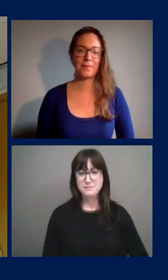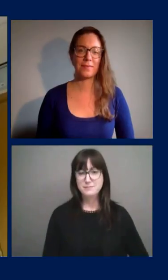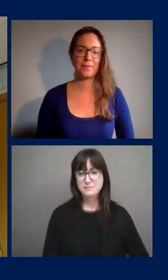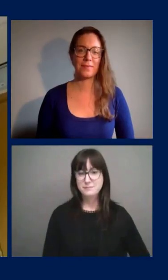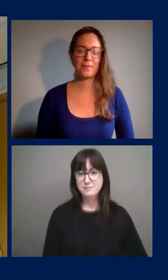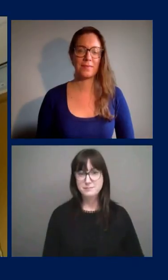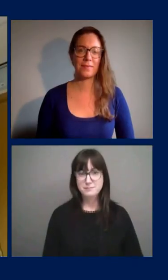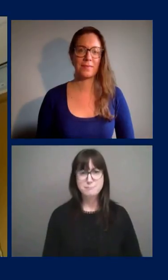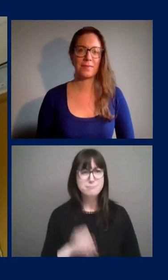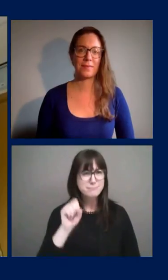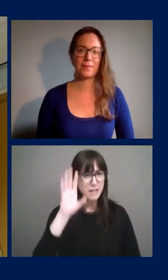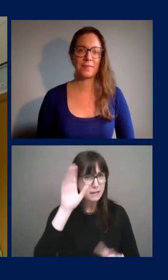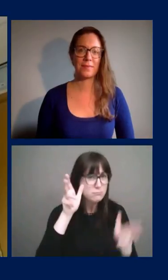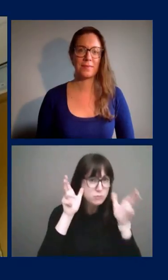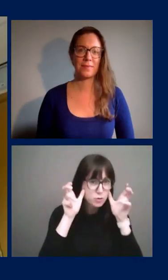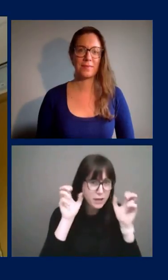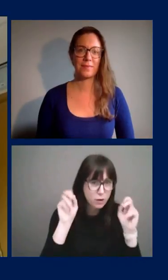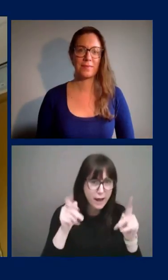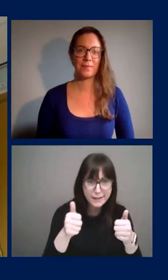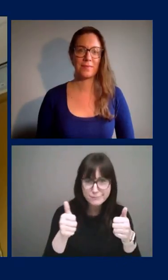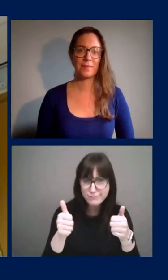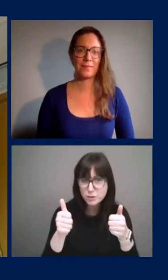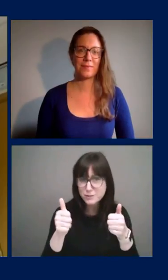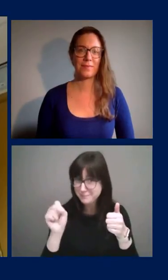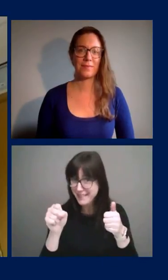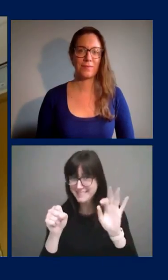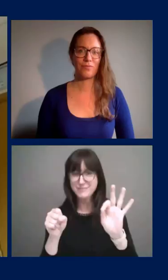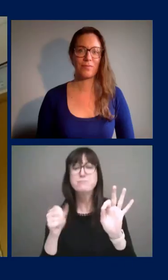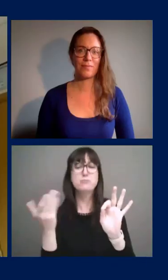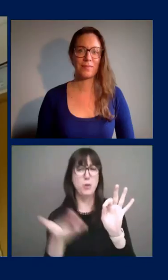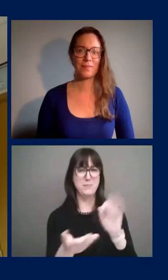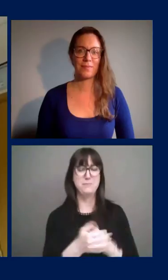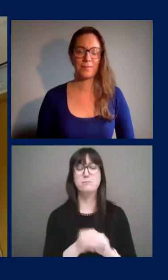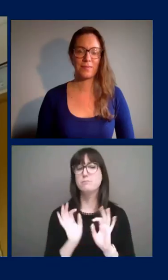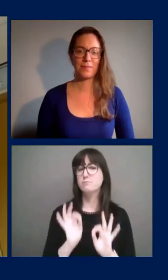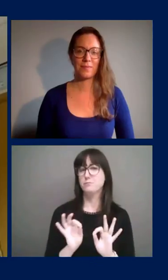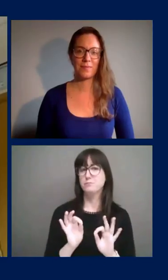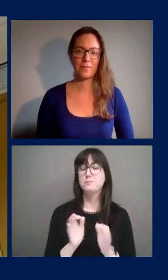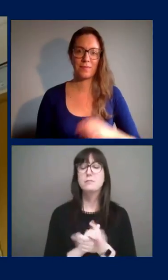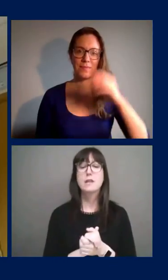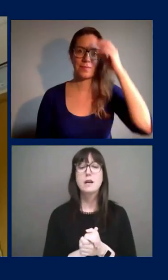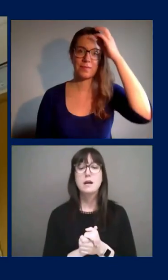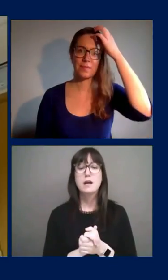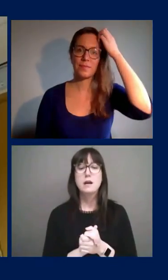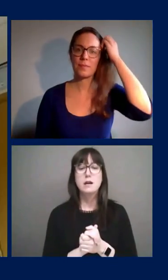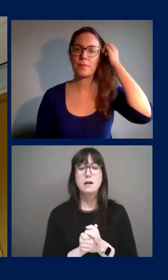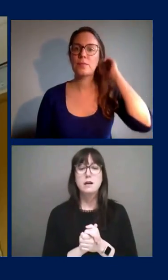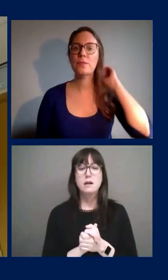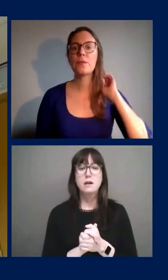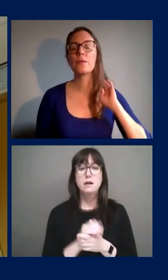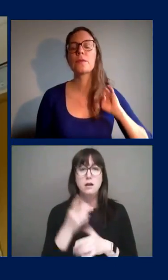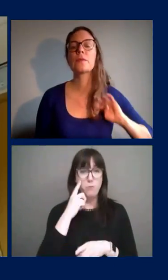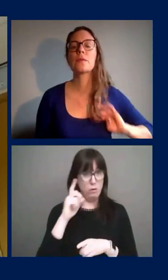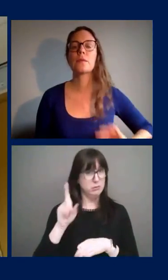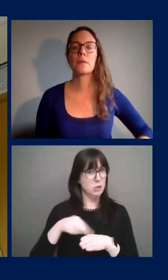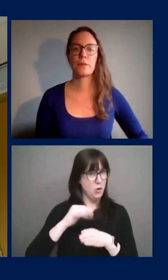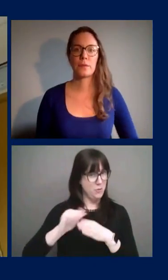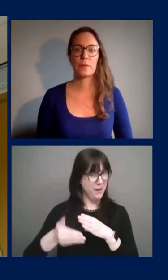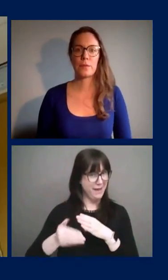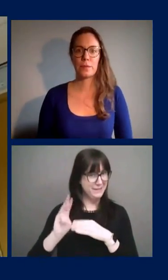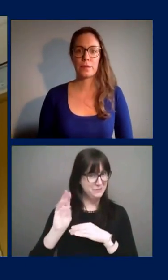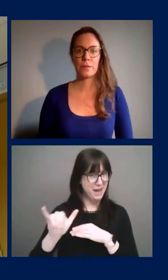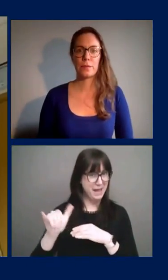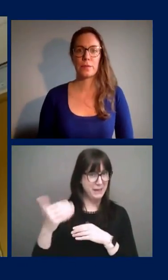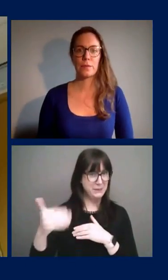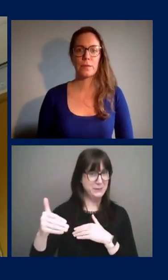Hi, I just want to make sure you guys hear me okay. We do. Go ahead, Chris. Excellent. So I just want to make sure for this long weekend, is there any